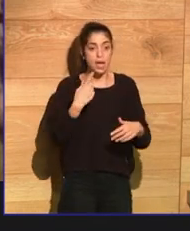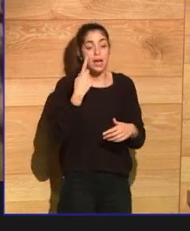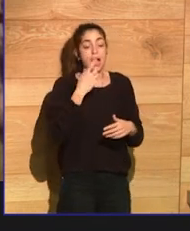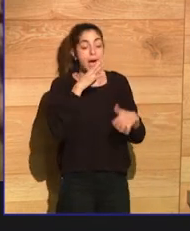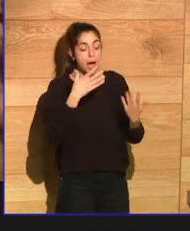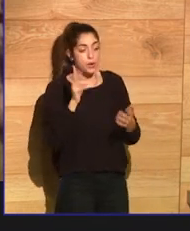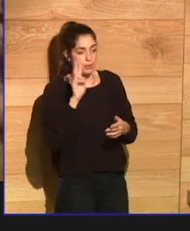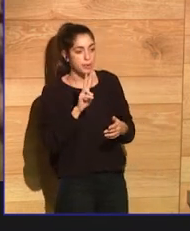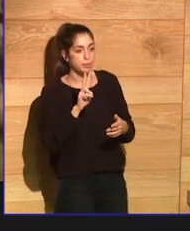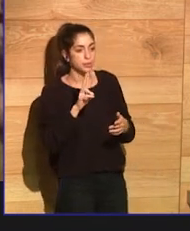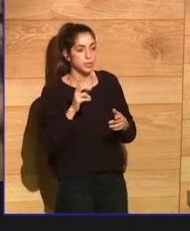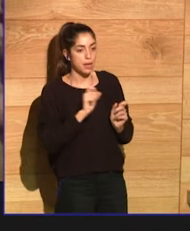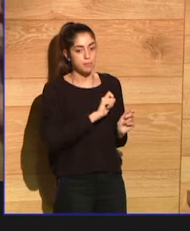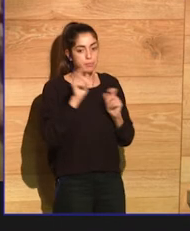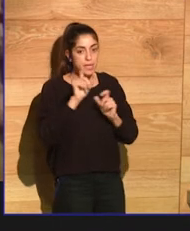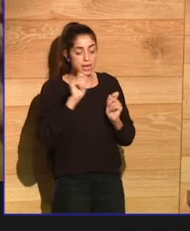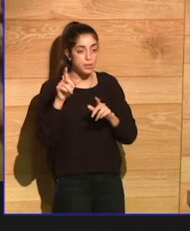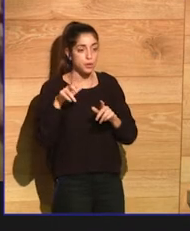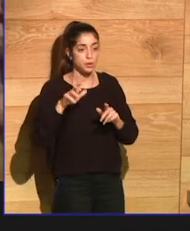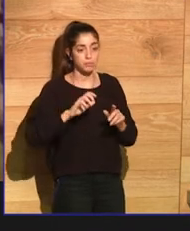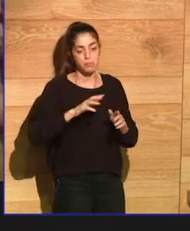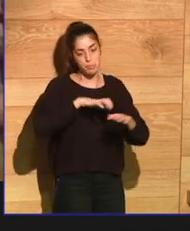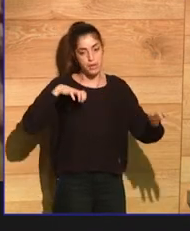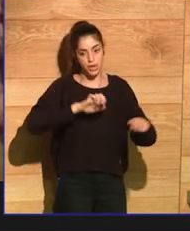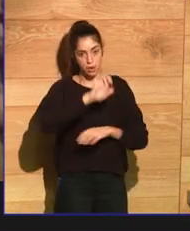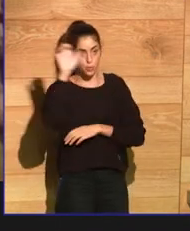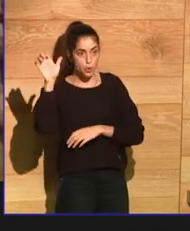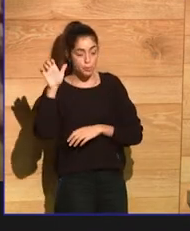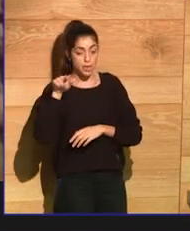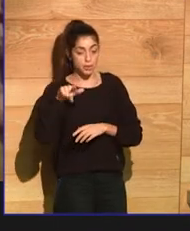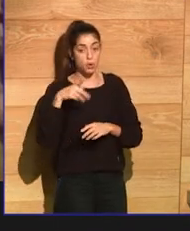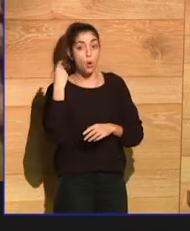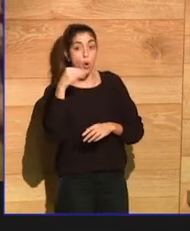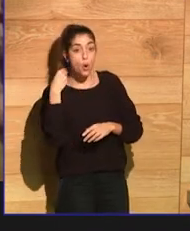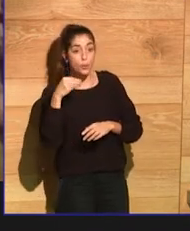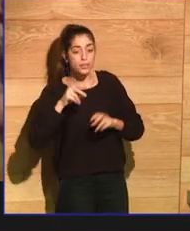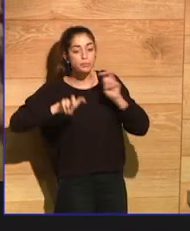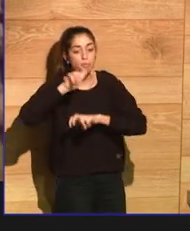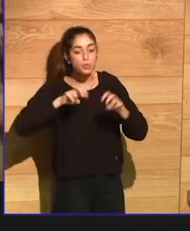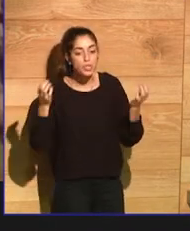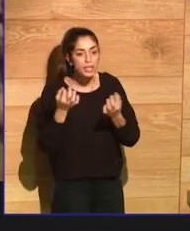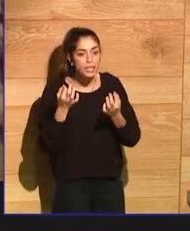part, are young men who are looking for better economic positions.